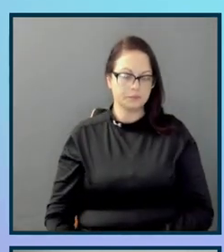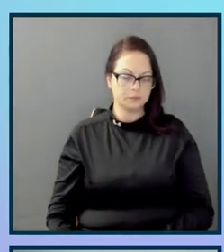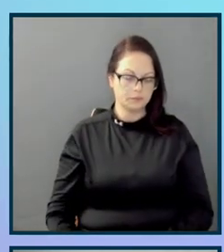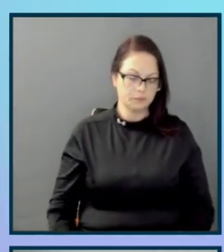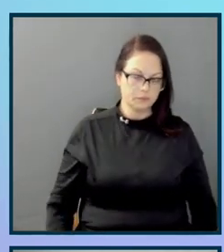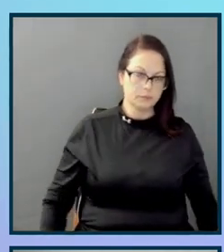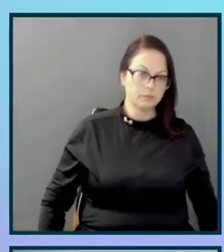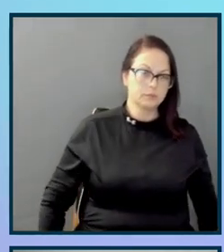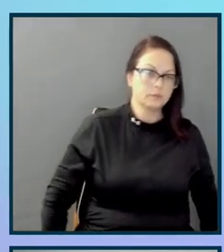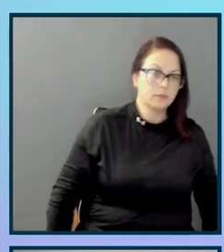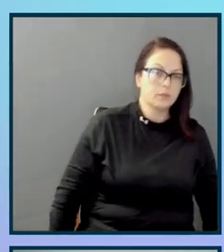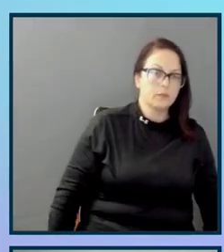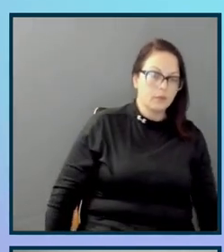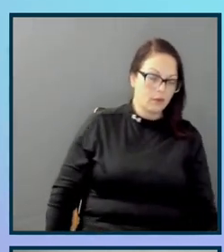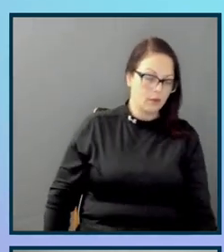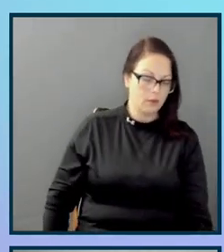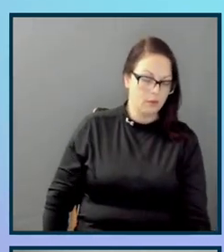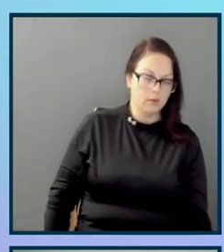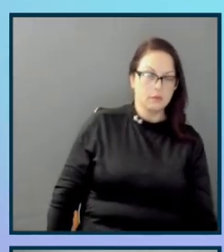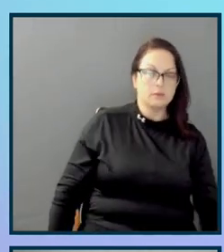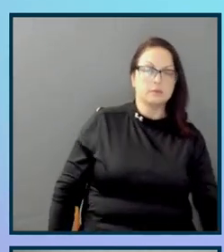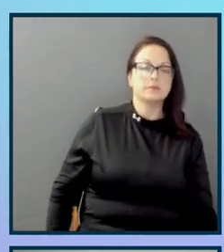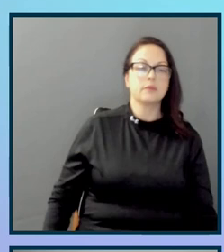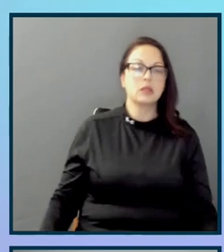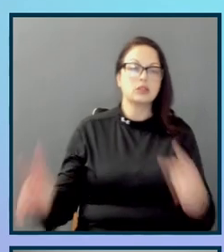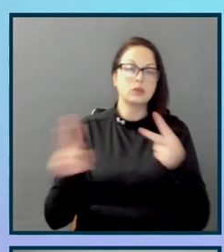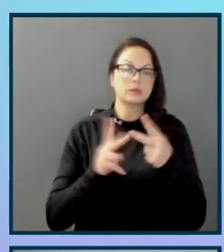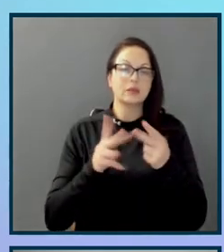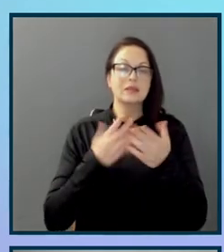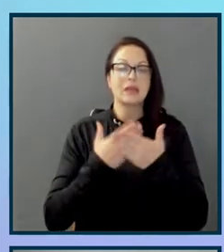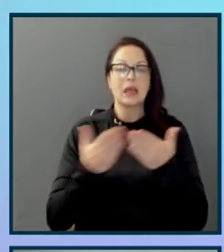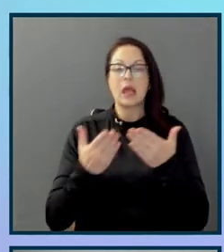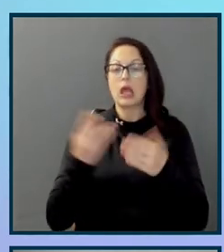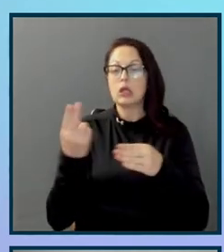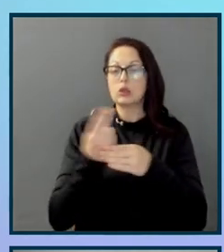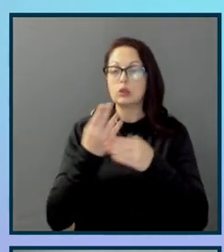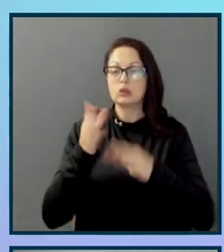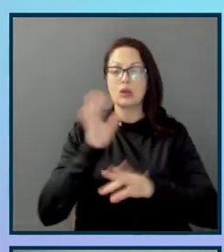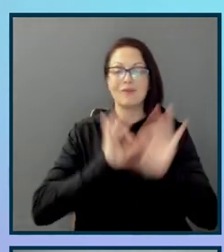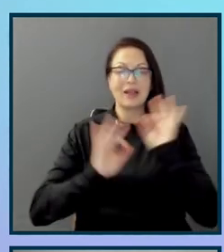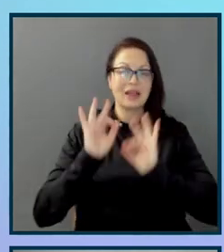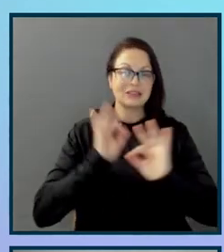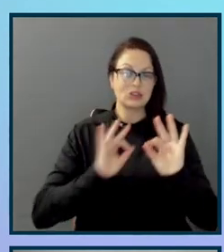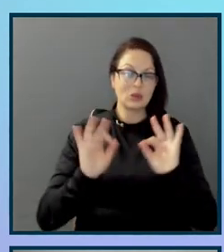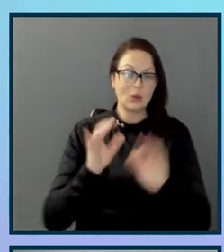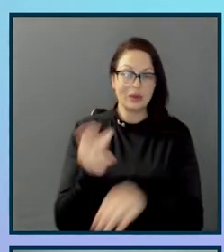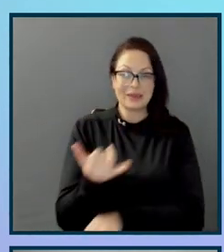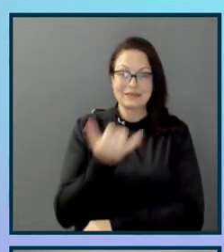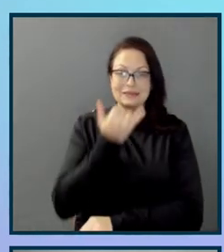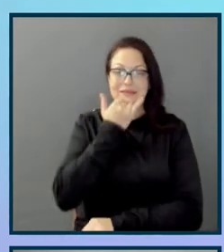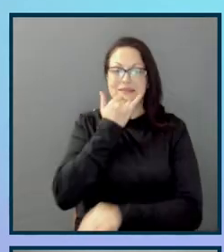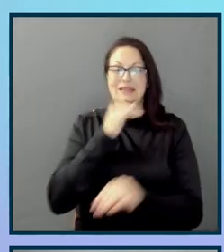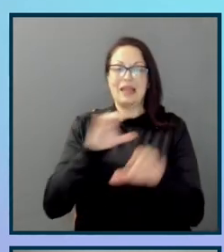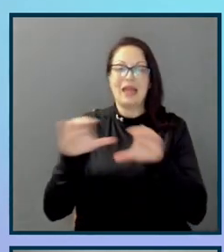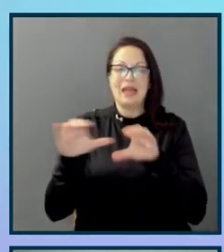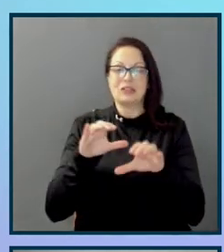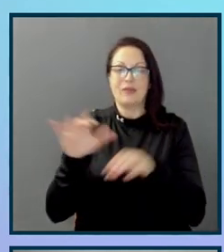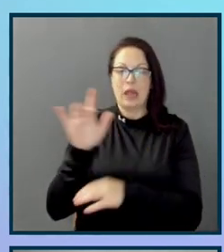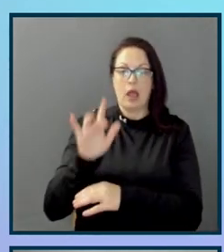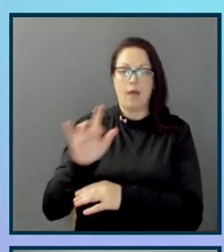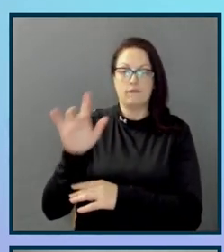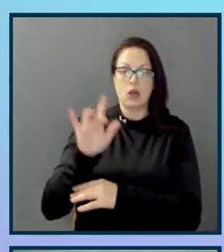All right. Our second overlapping finding was that users were really frustrated when they unintentionally activated a hover menu.